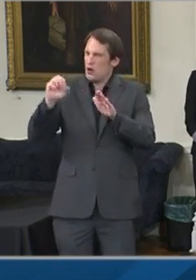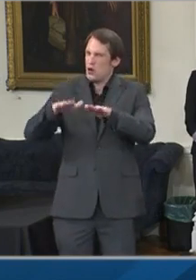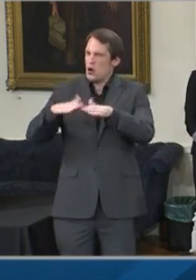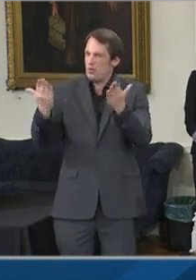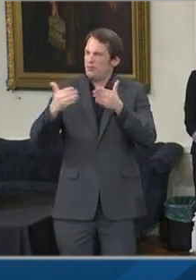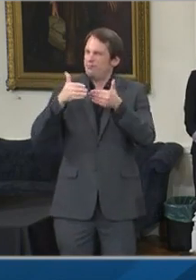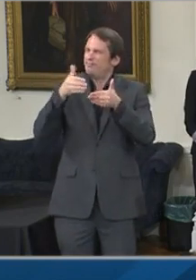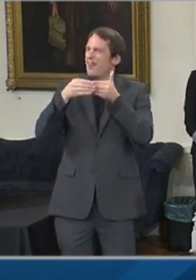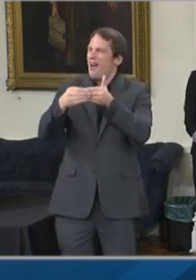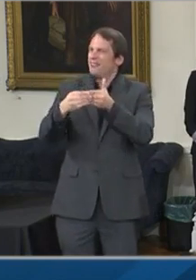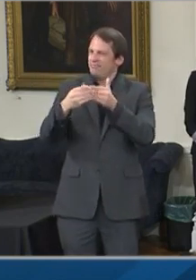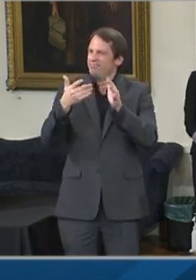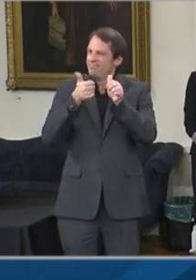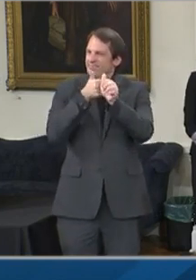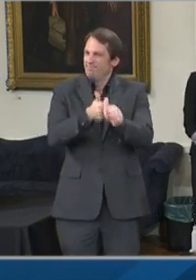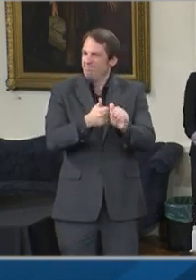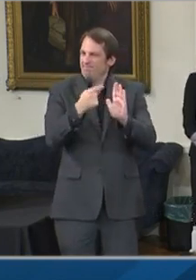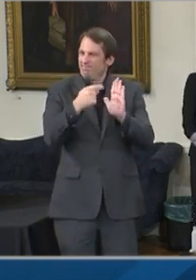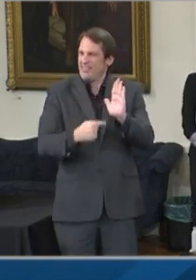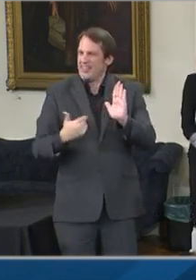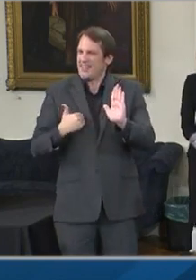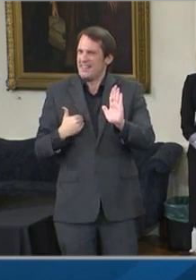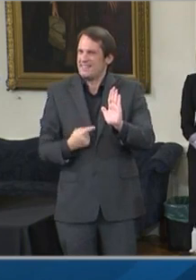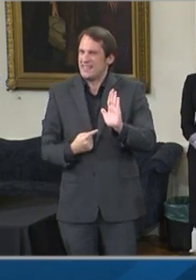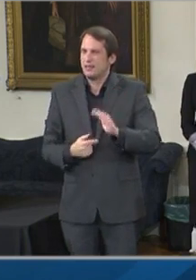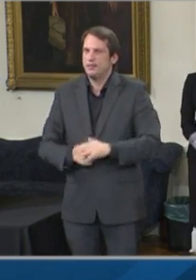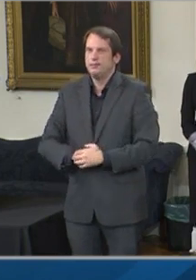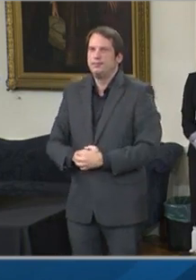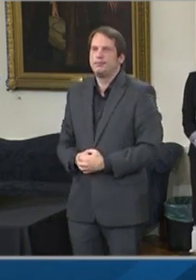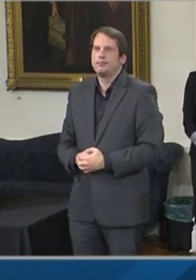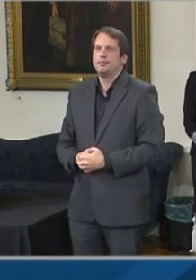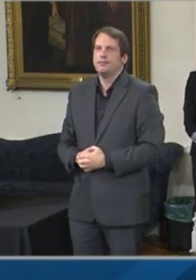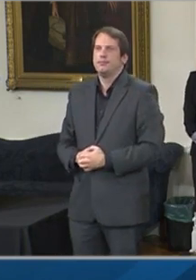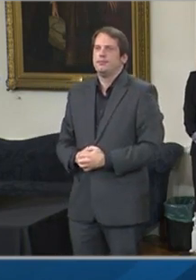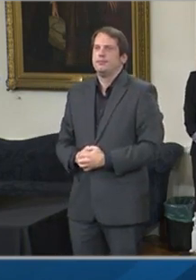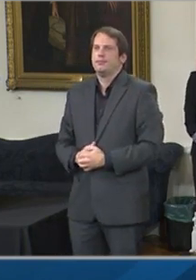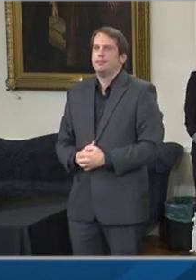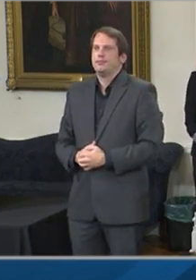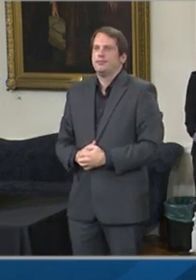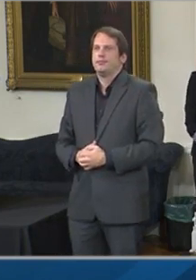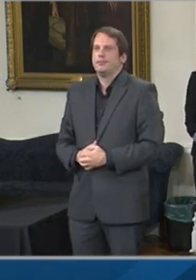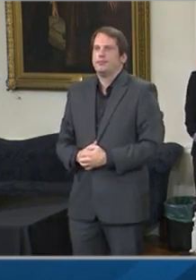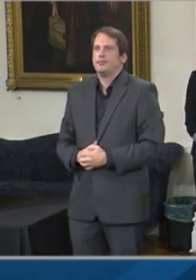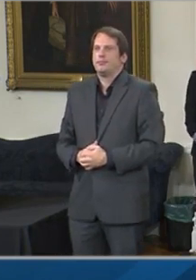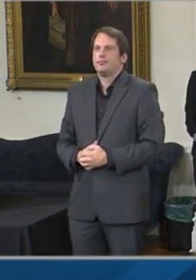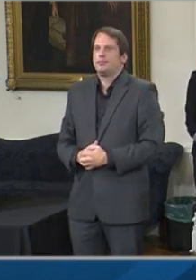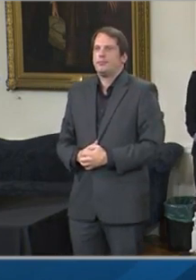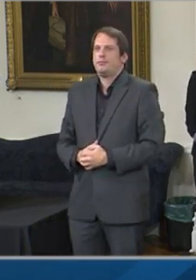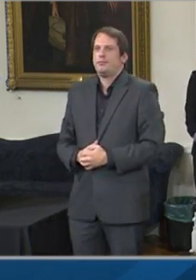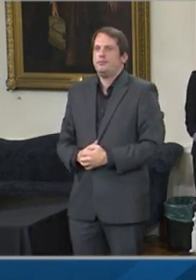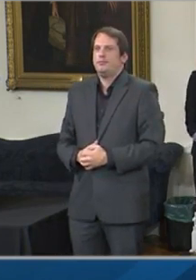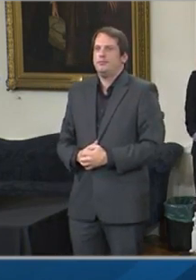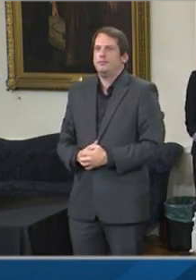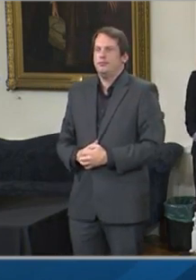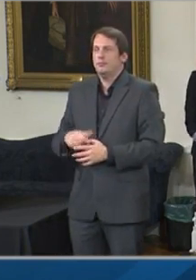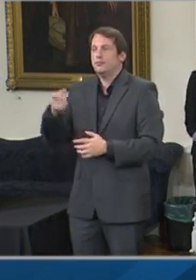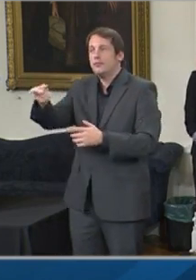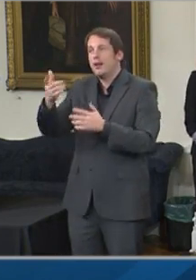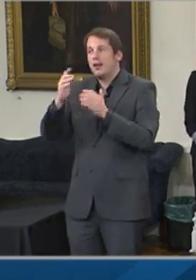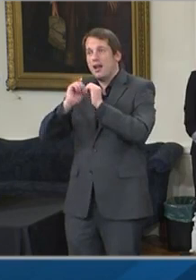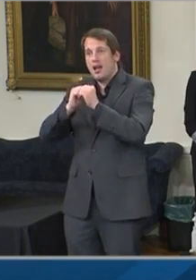the spread of this virus and saving lives continues to be our most important priority.